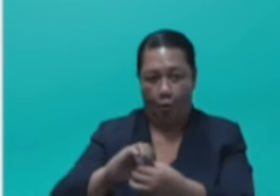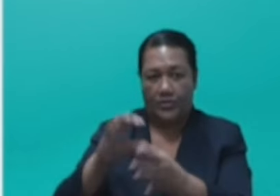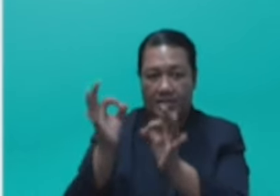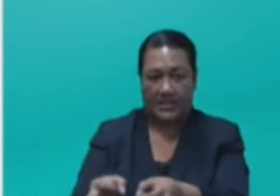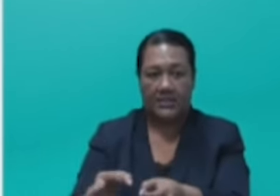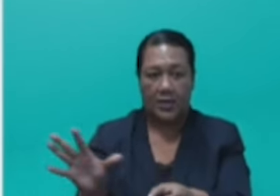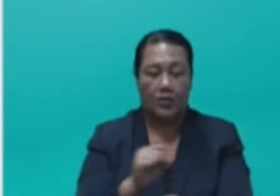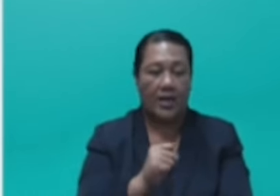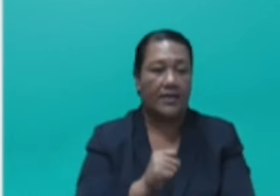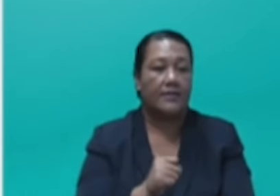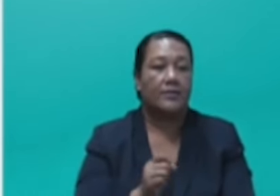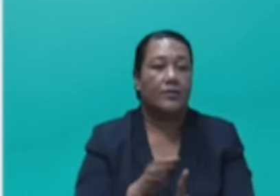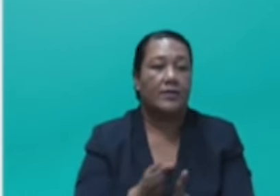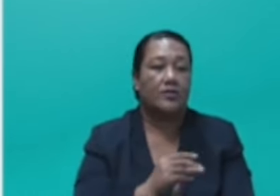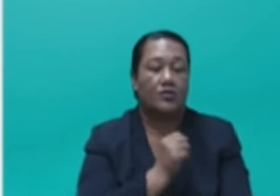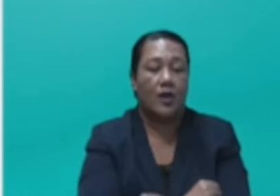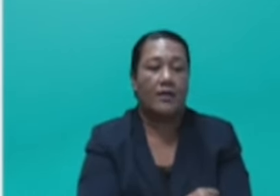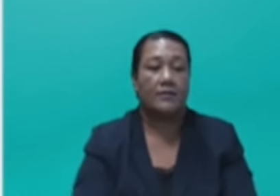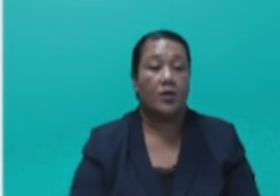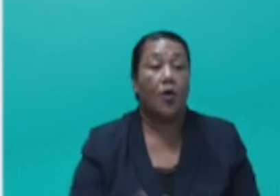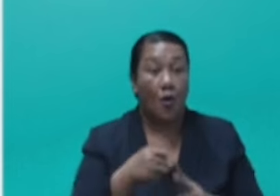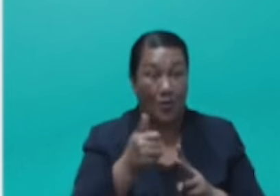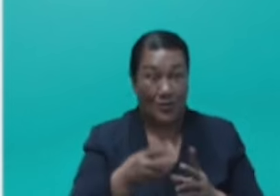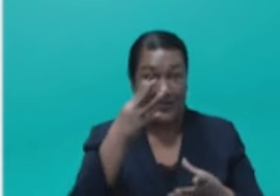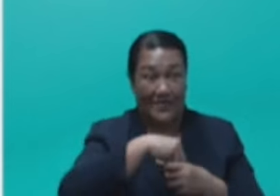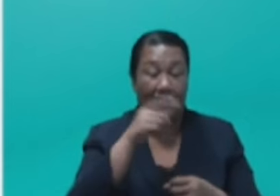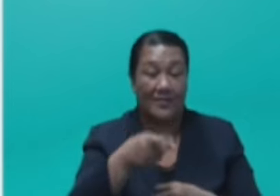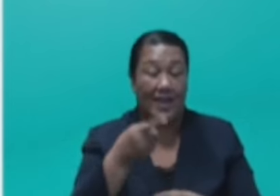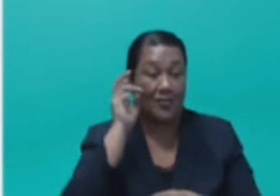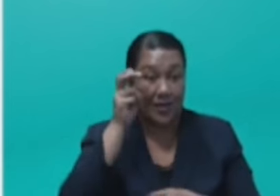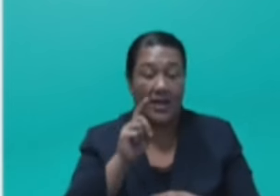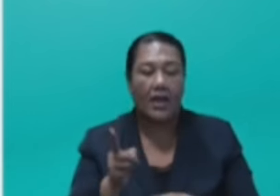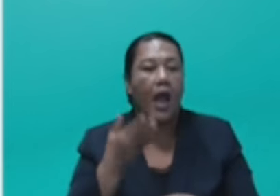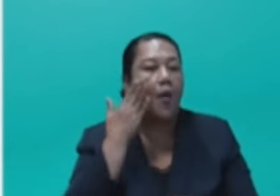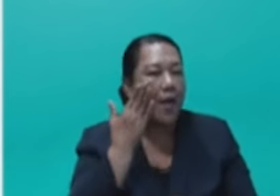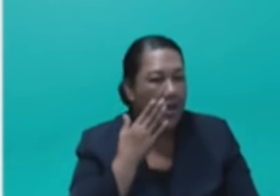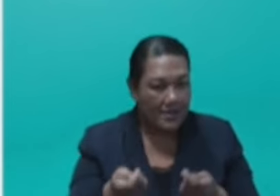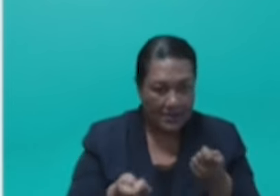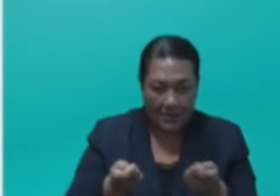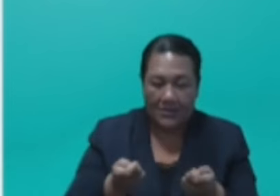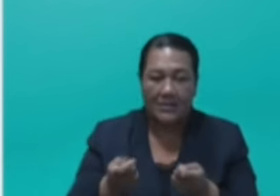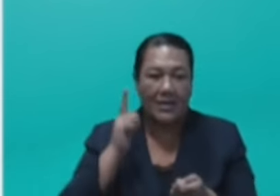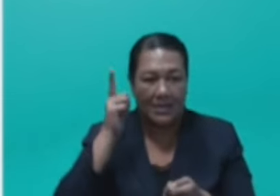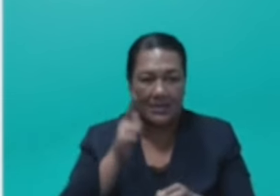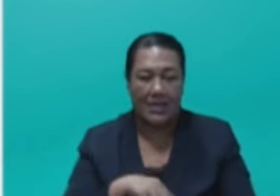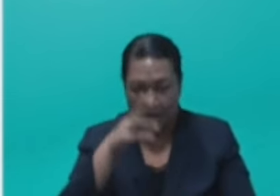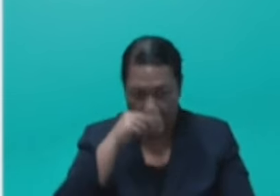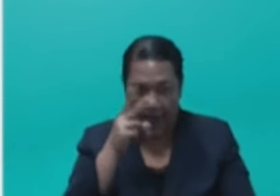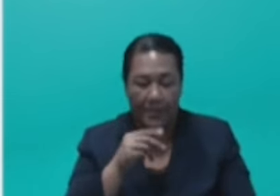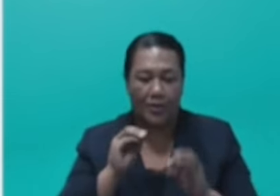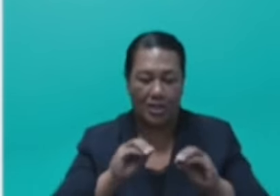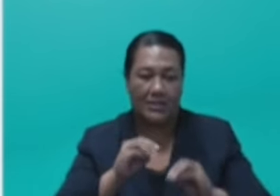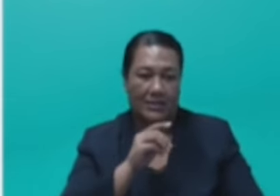Also, Mr. Speaker Sir, with his training, his trained teachers conduct awareness. During professional